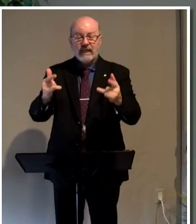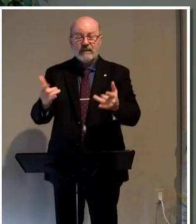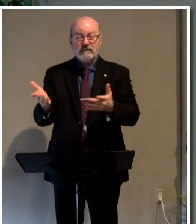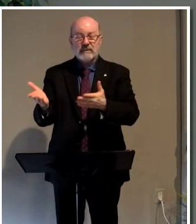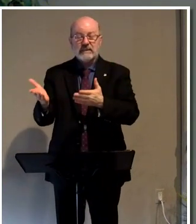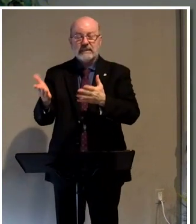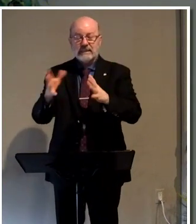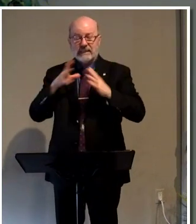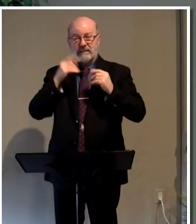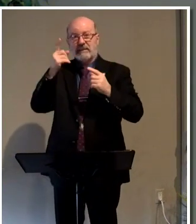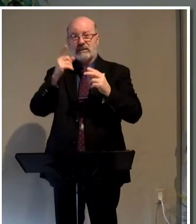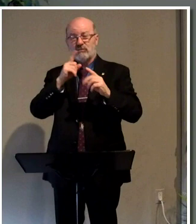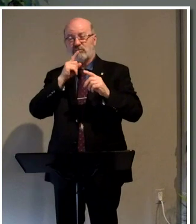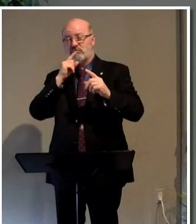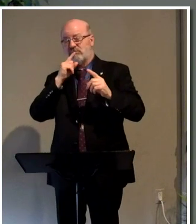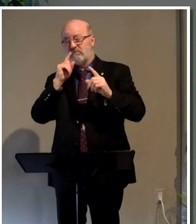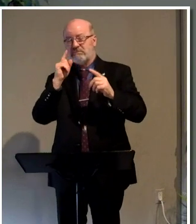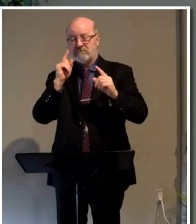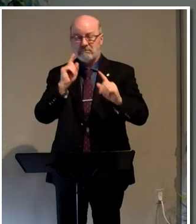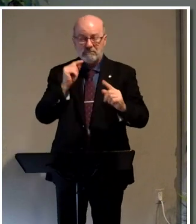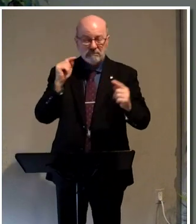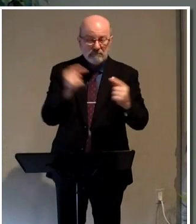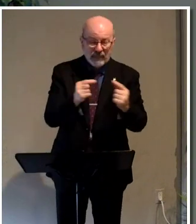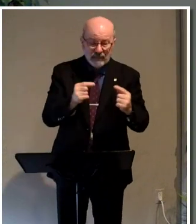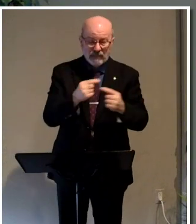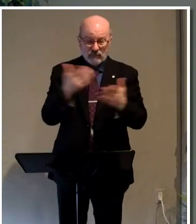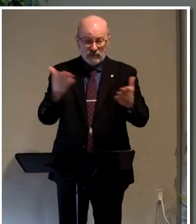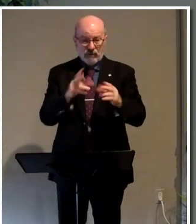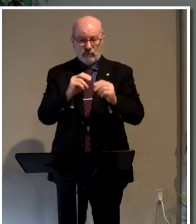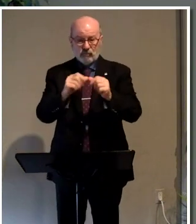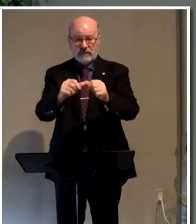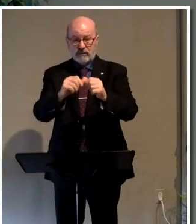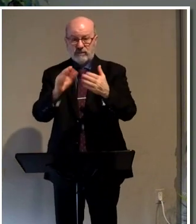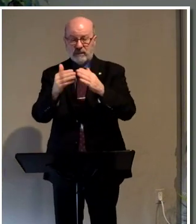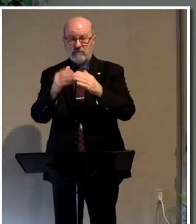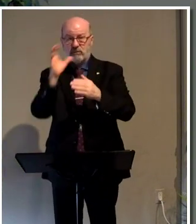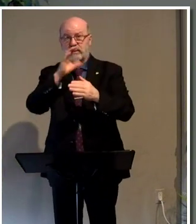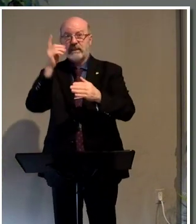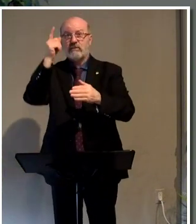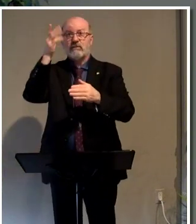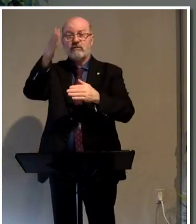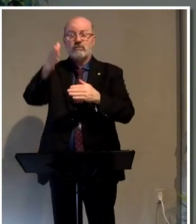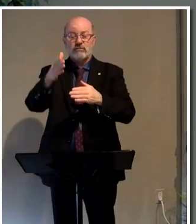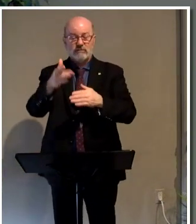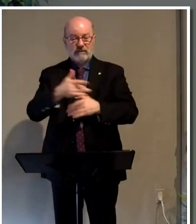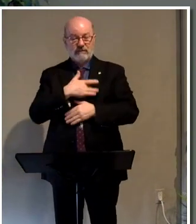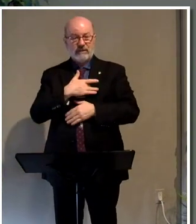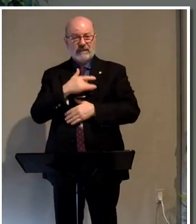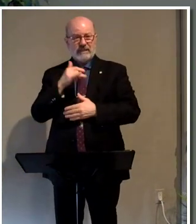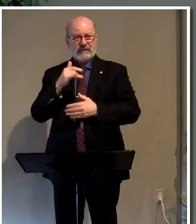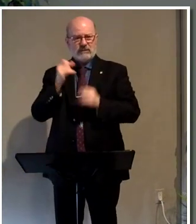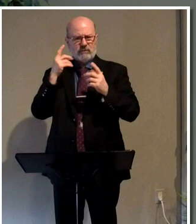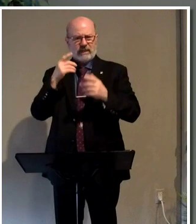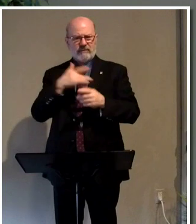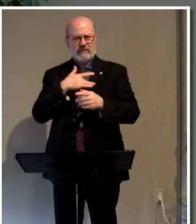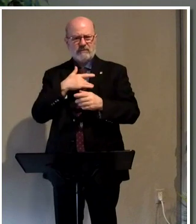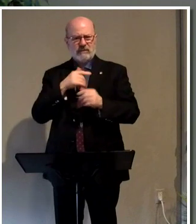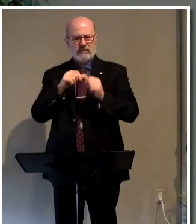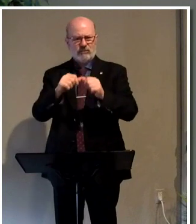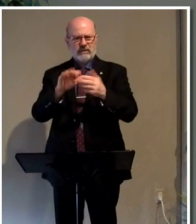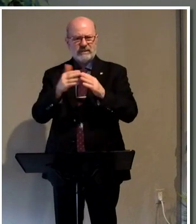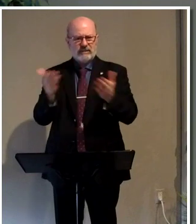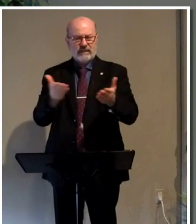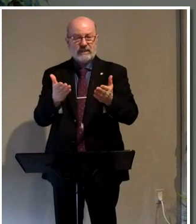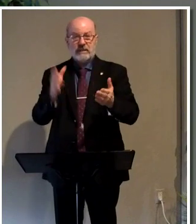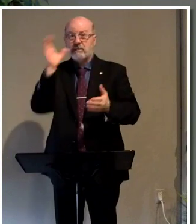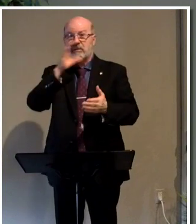reproach. For here we have no continuing city, but we seek one to come. You ever wake up feeling that way? We have no continuing city here, but